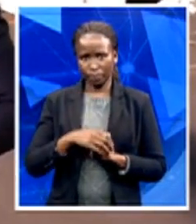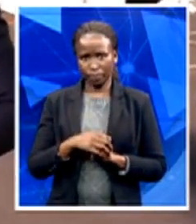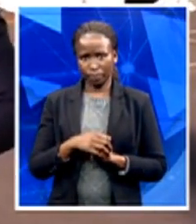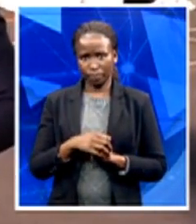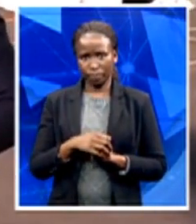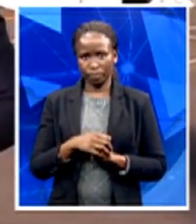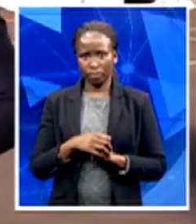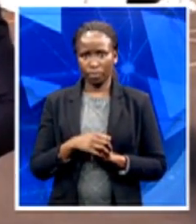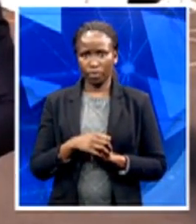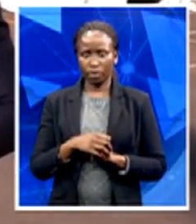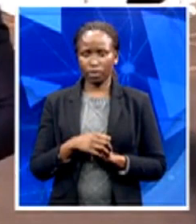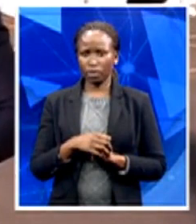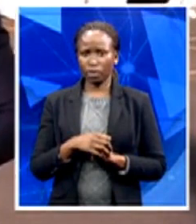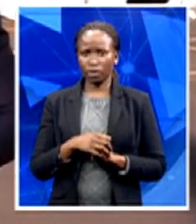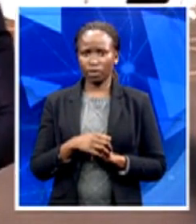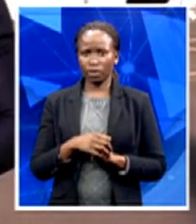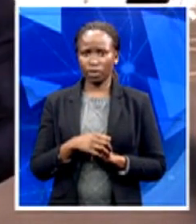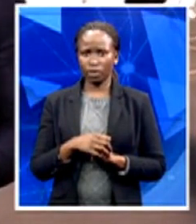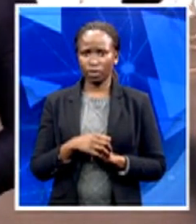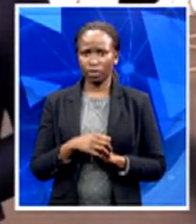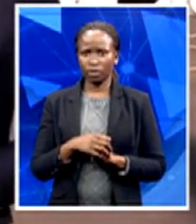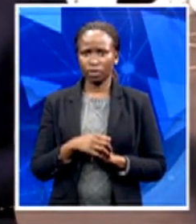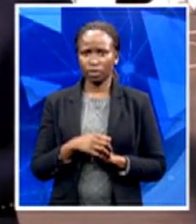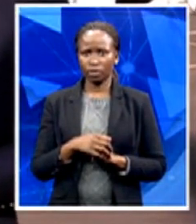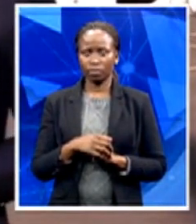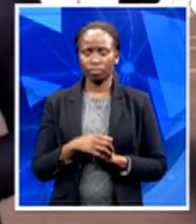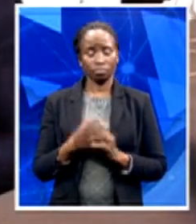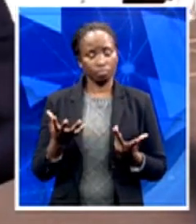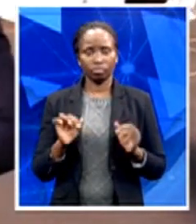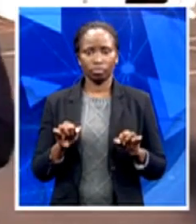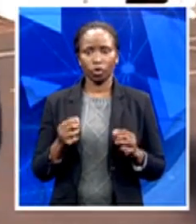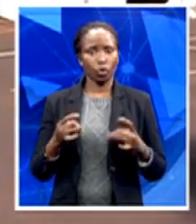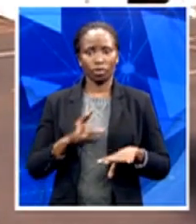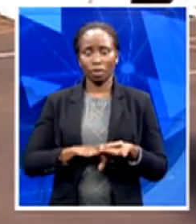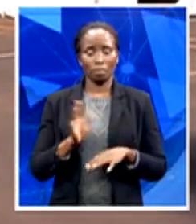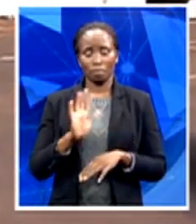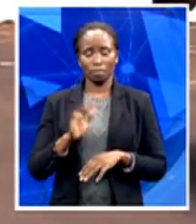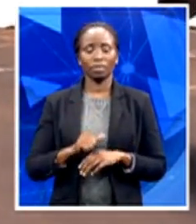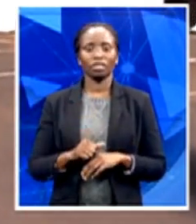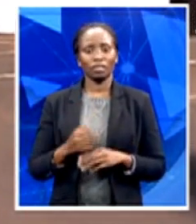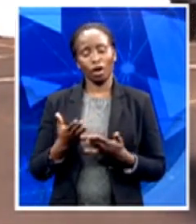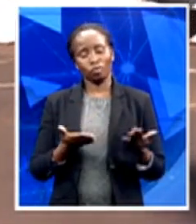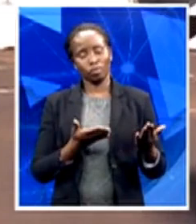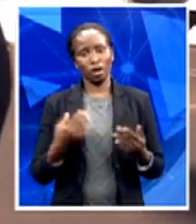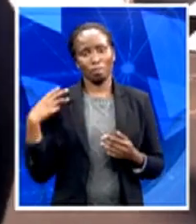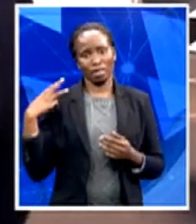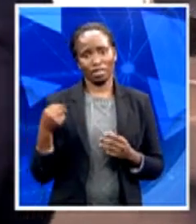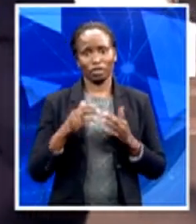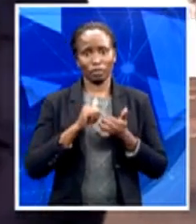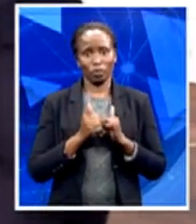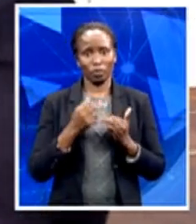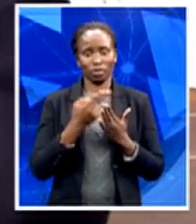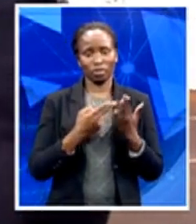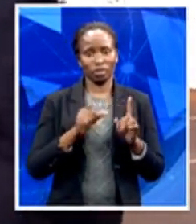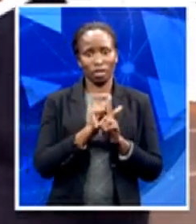Thank you, Desiree. Well, certainly let us not waste time and engage the Minister of Sports, Arts and Culture, that Mr Nati Mtietwa. Nyambose,